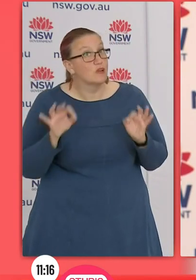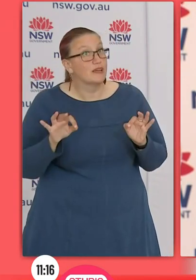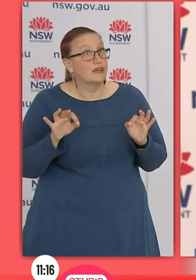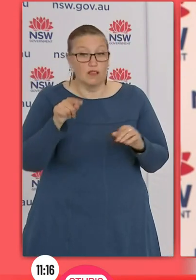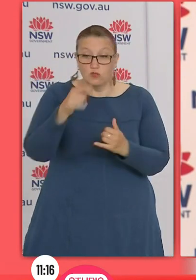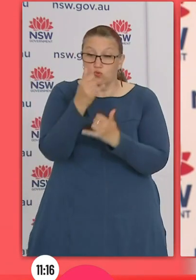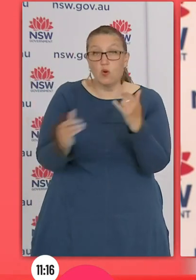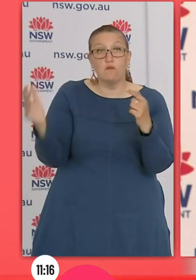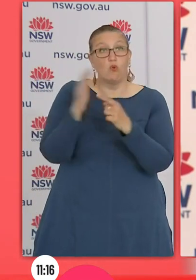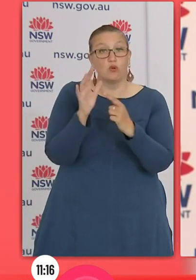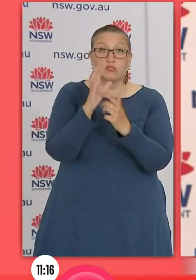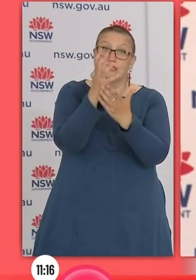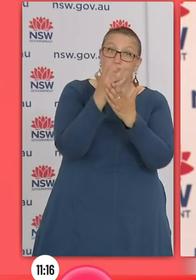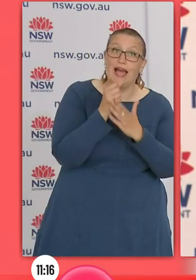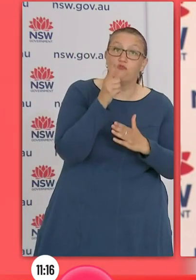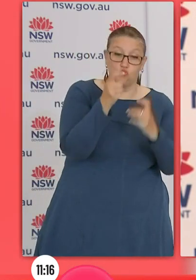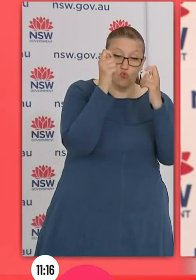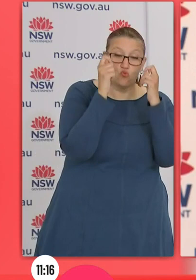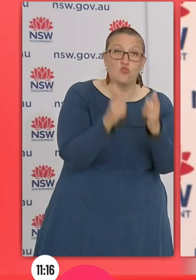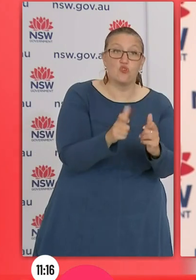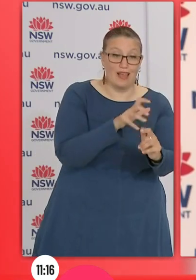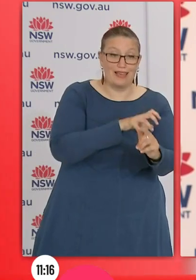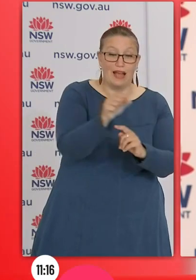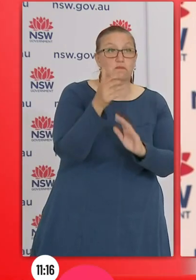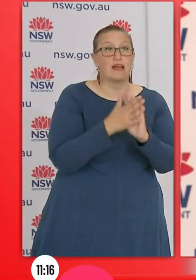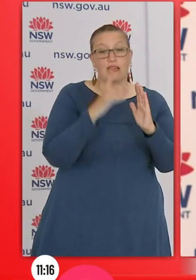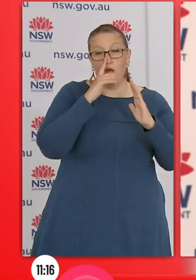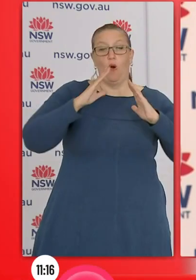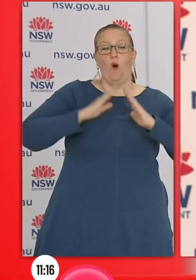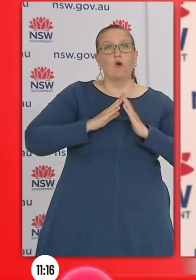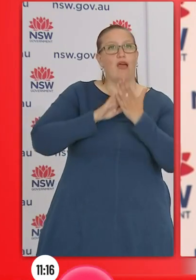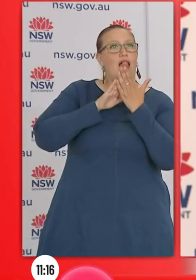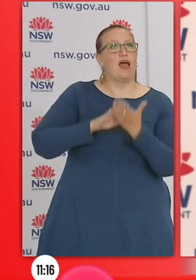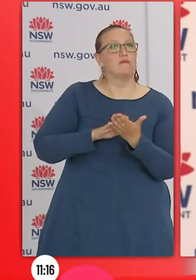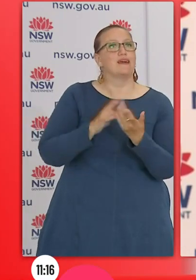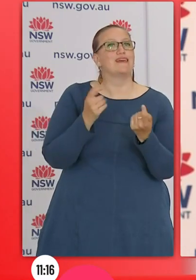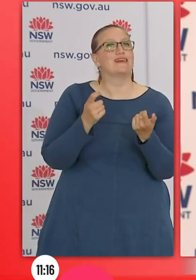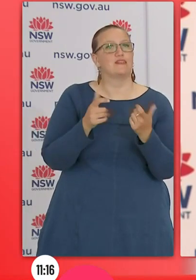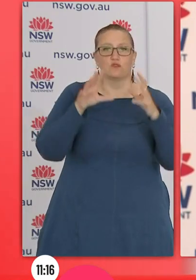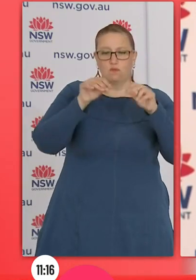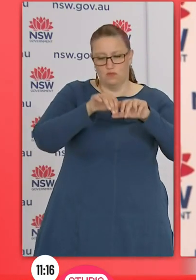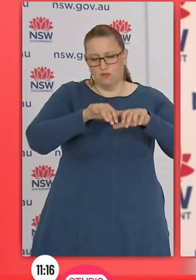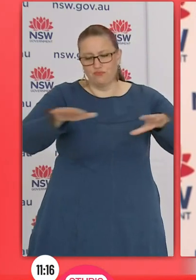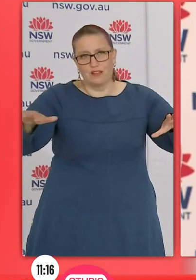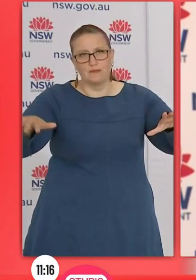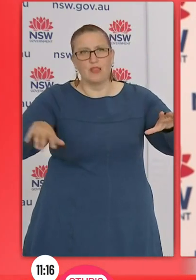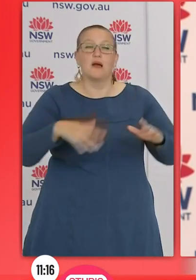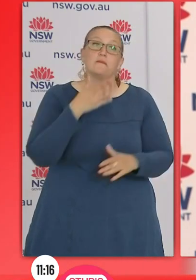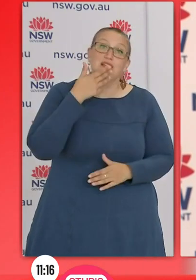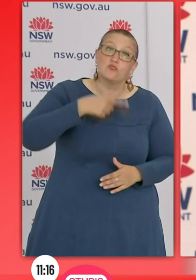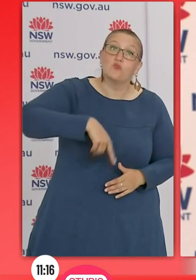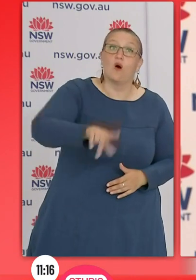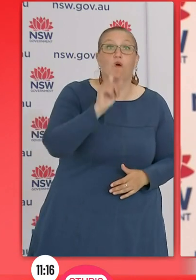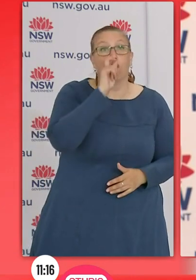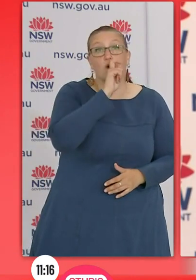detection of cases and early diagnosis, early treatment and in localizing cases and in tracing contacts. So please